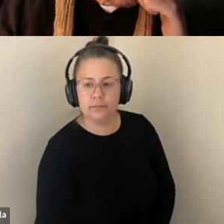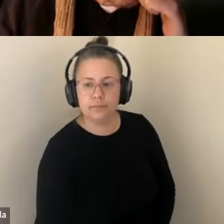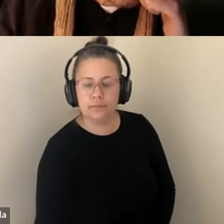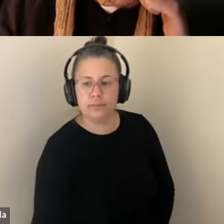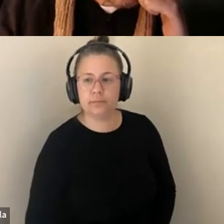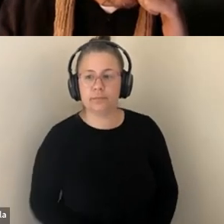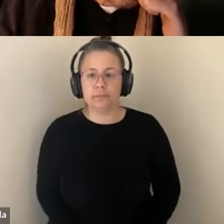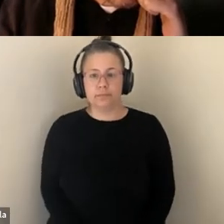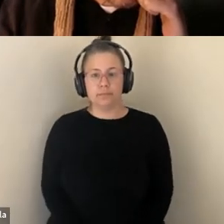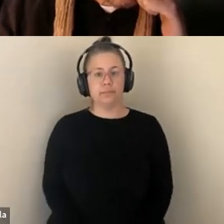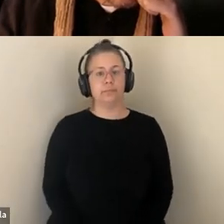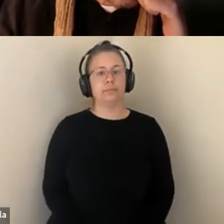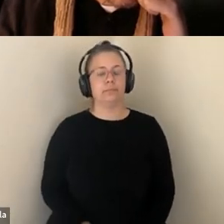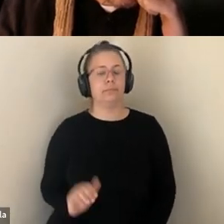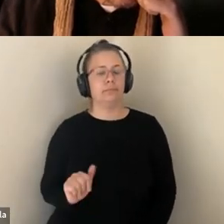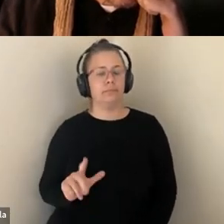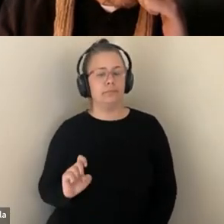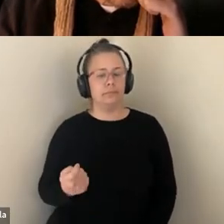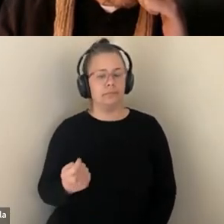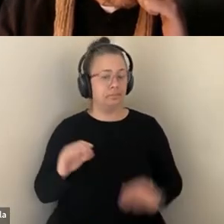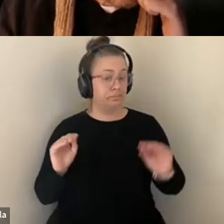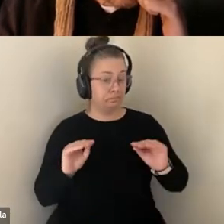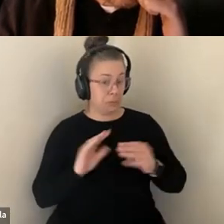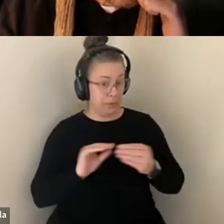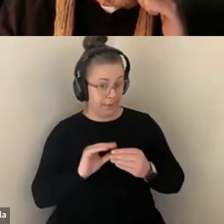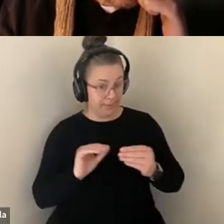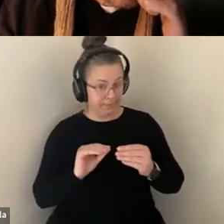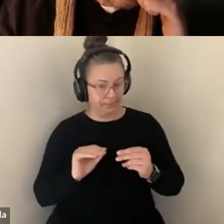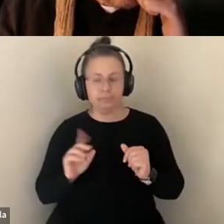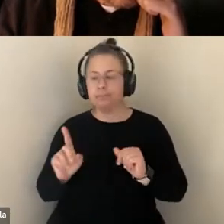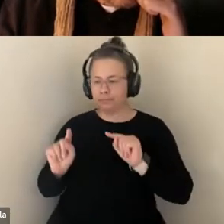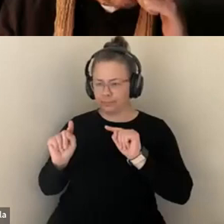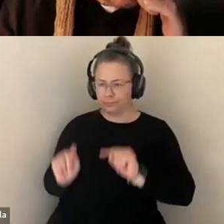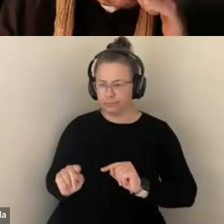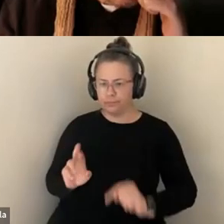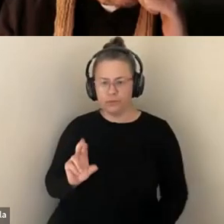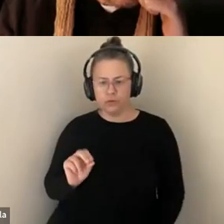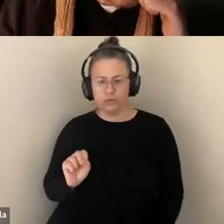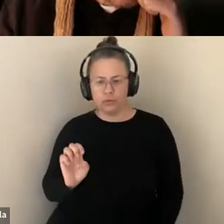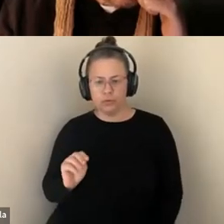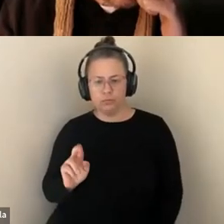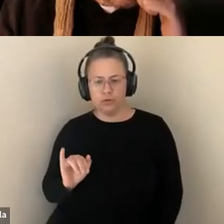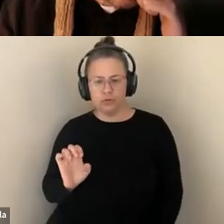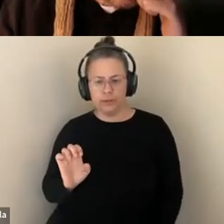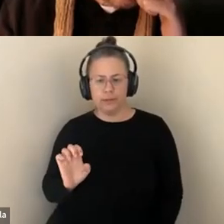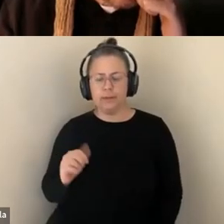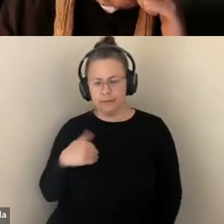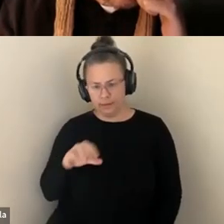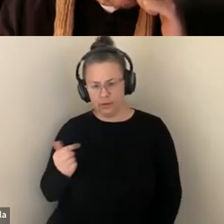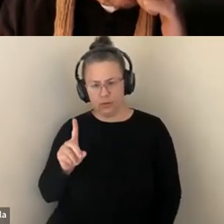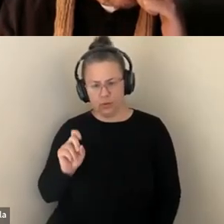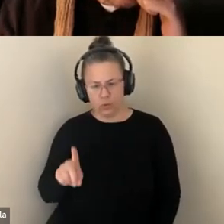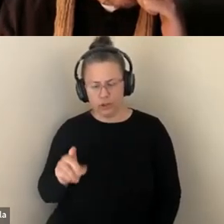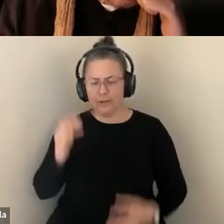SEEING NONE, THERE WAS ANOTHER QUESTION ABOUT FROM ROSEMARY THOMPSON ABOUT THINKING ABOUT